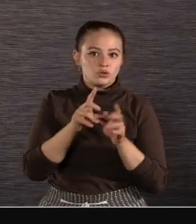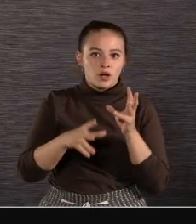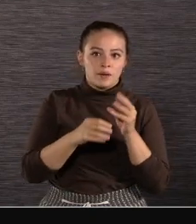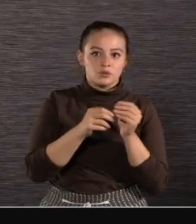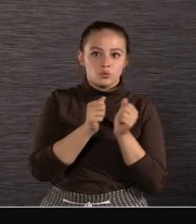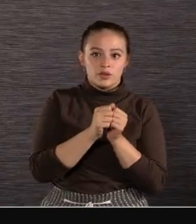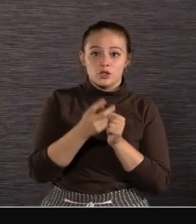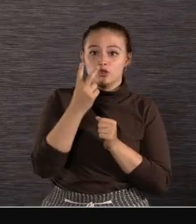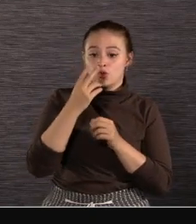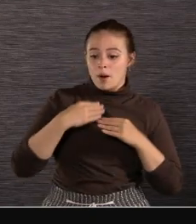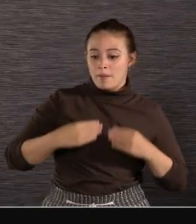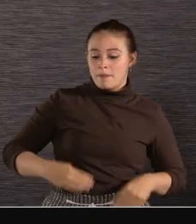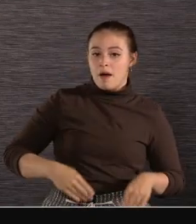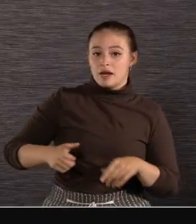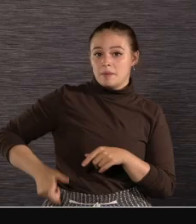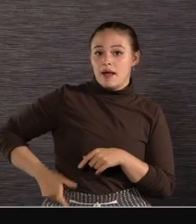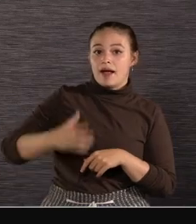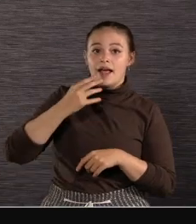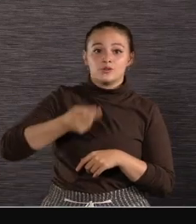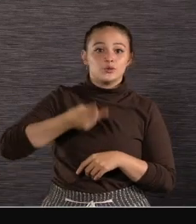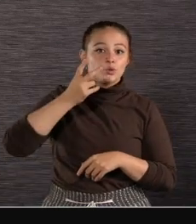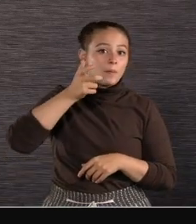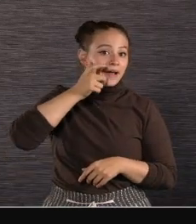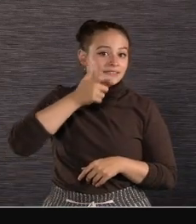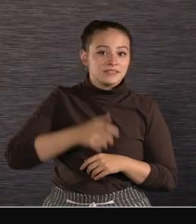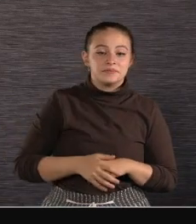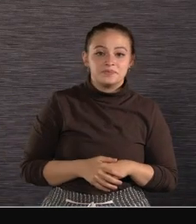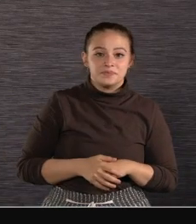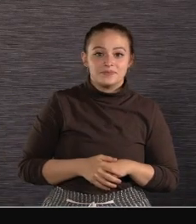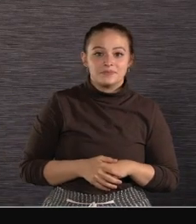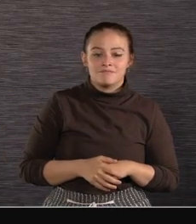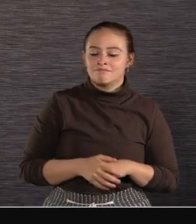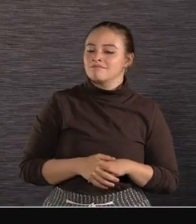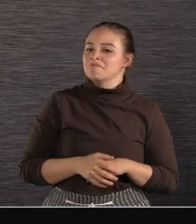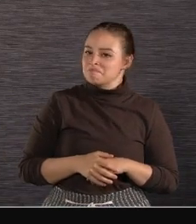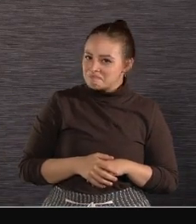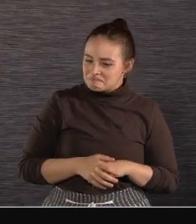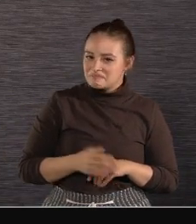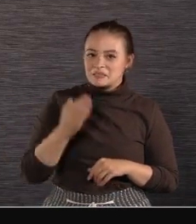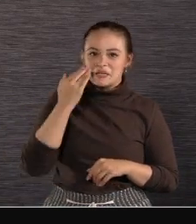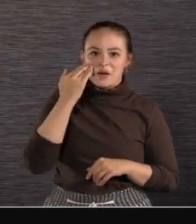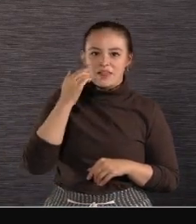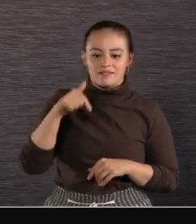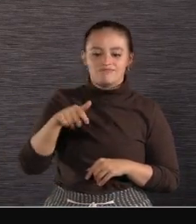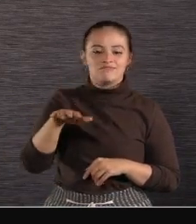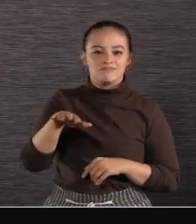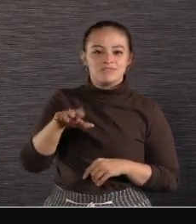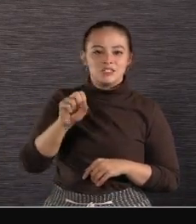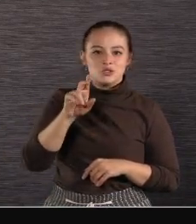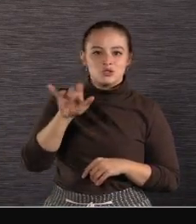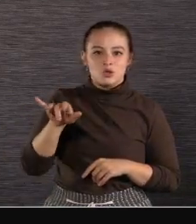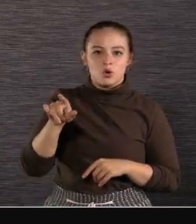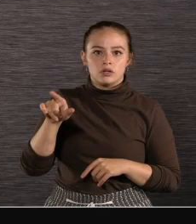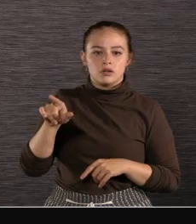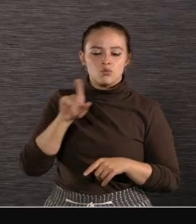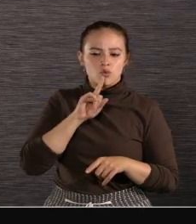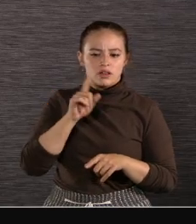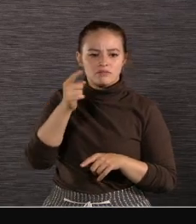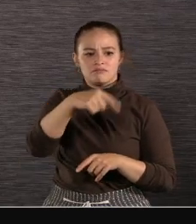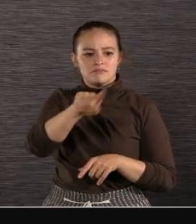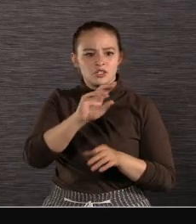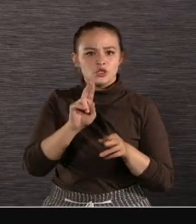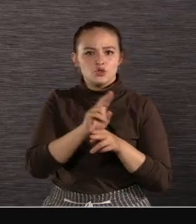body pack transmitters It's no wonder that Sony's live production cameras Are fixtures at the most important live events